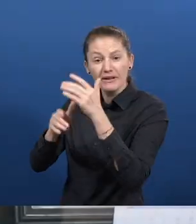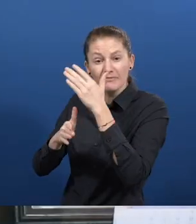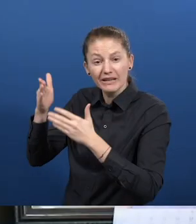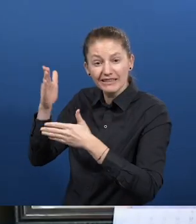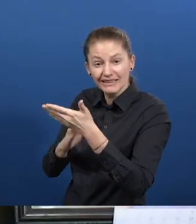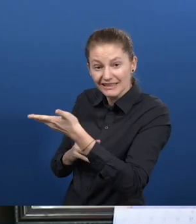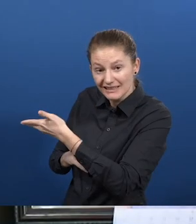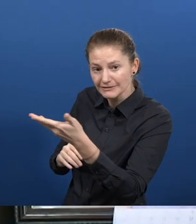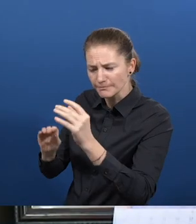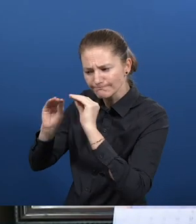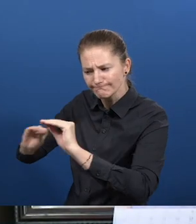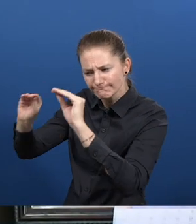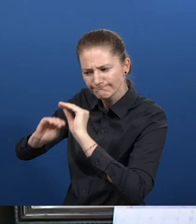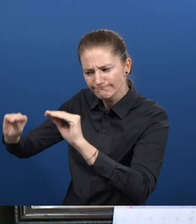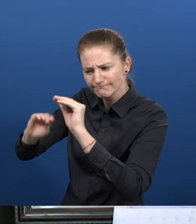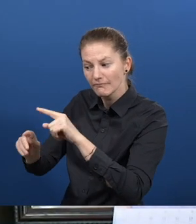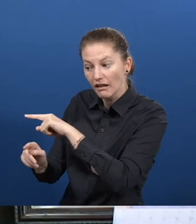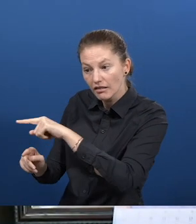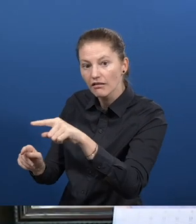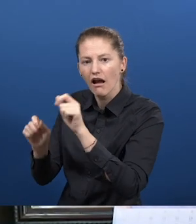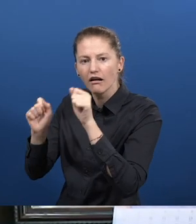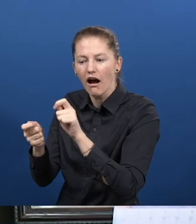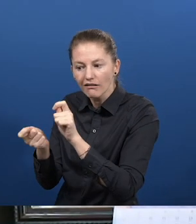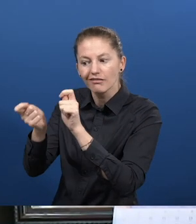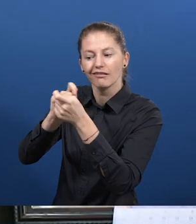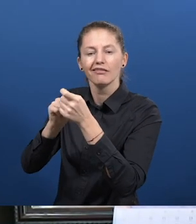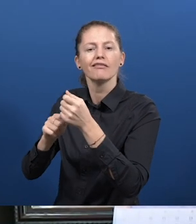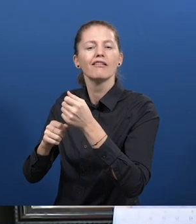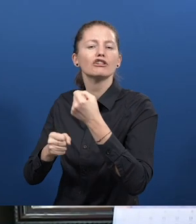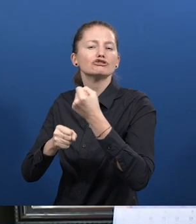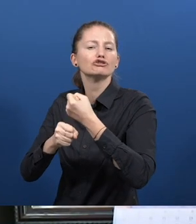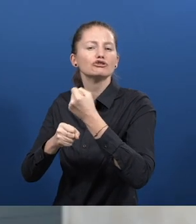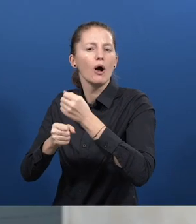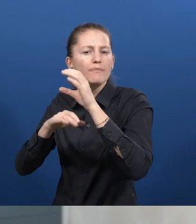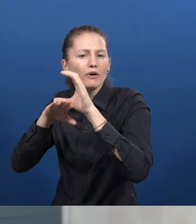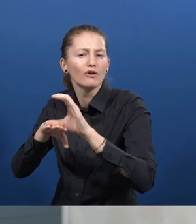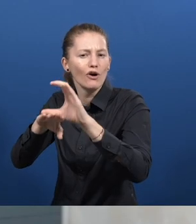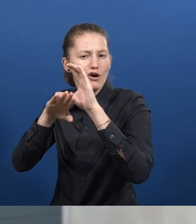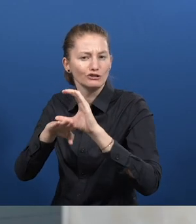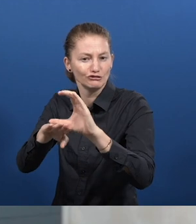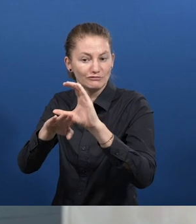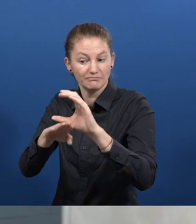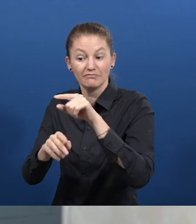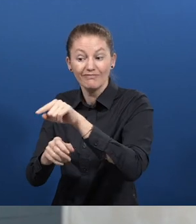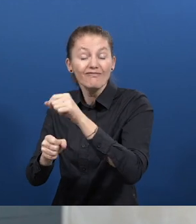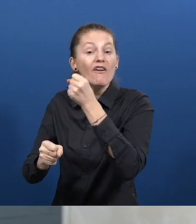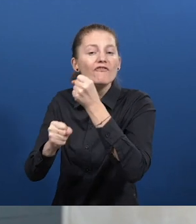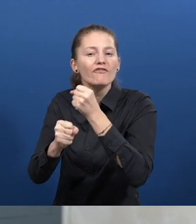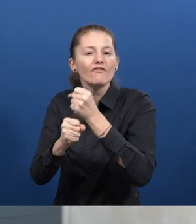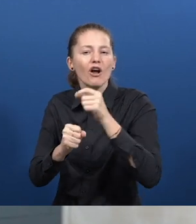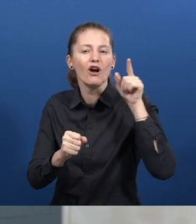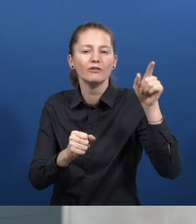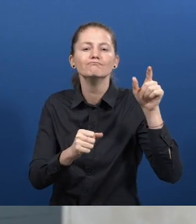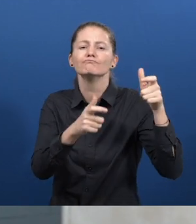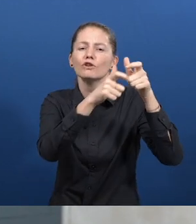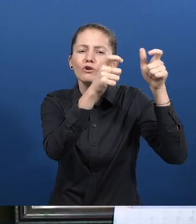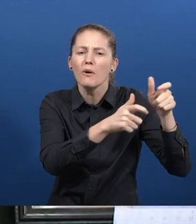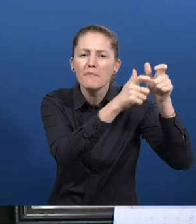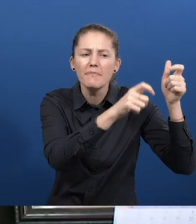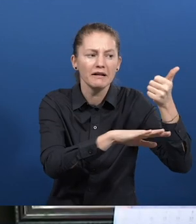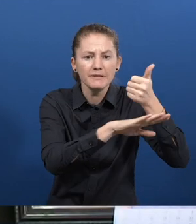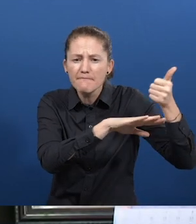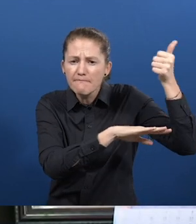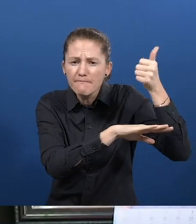Training people with disabilities to become the job coaches and working both with the company,